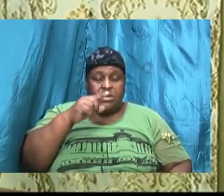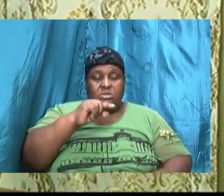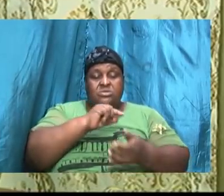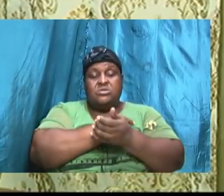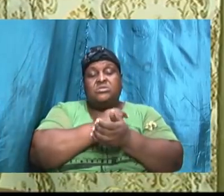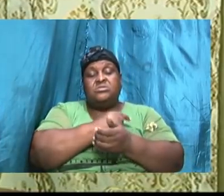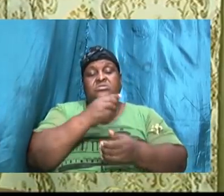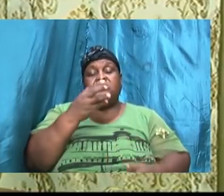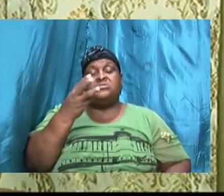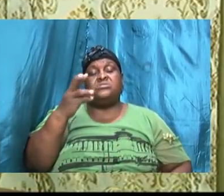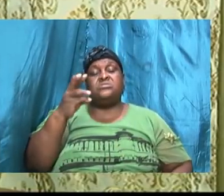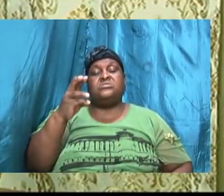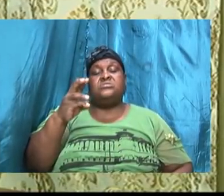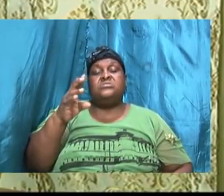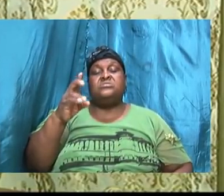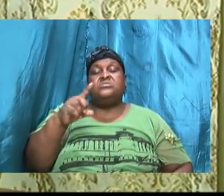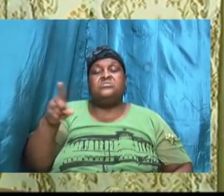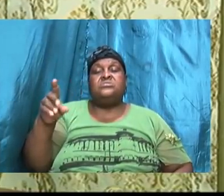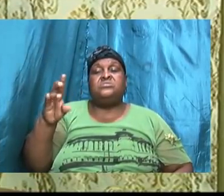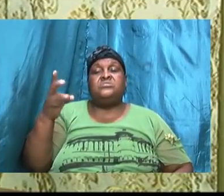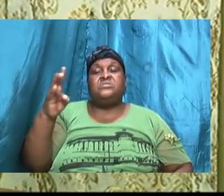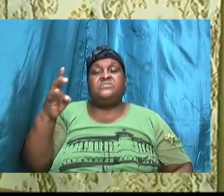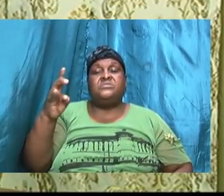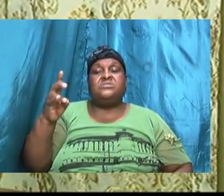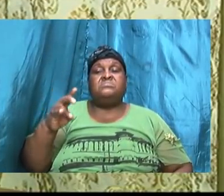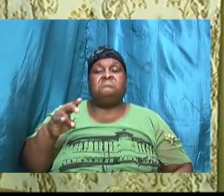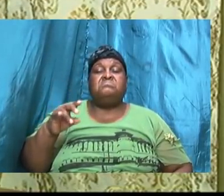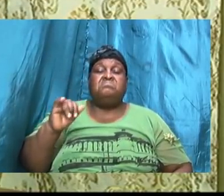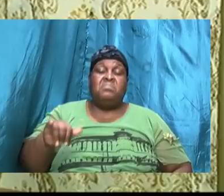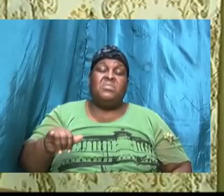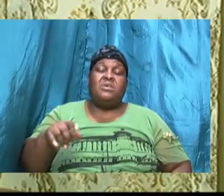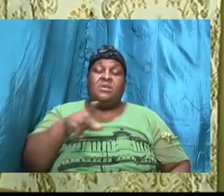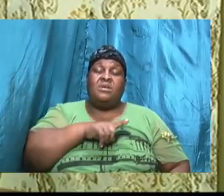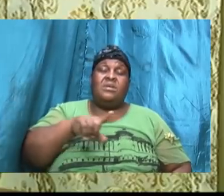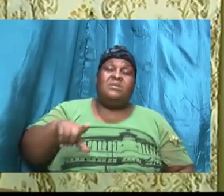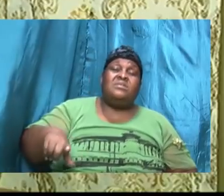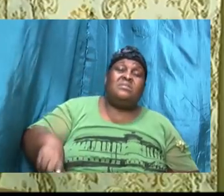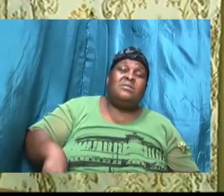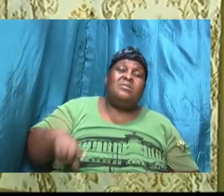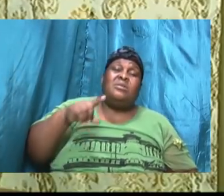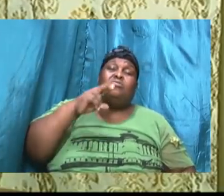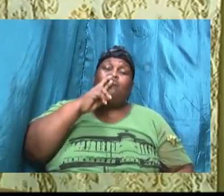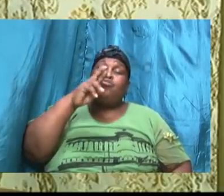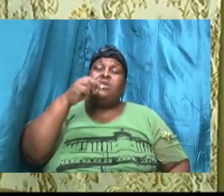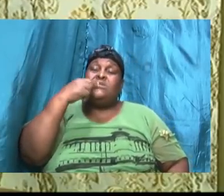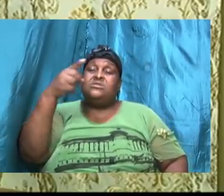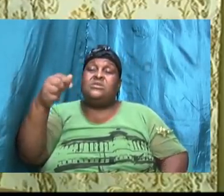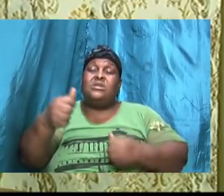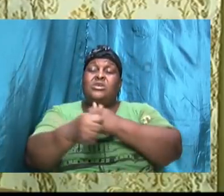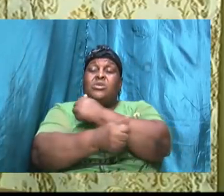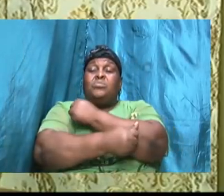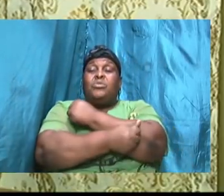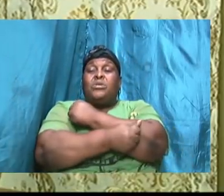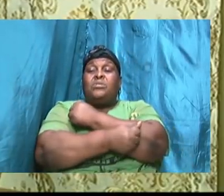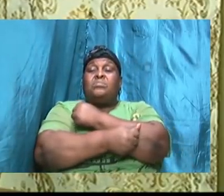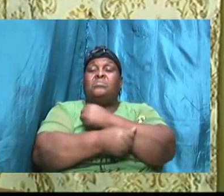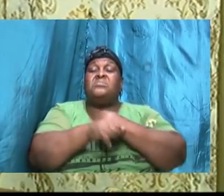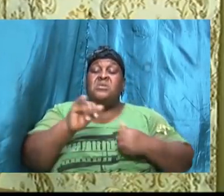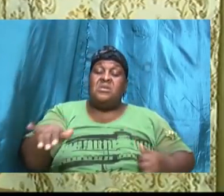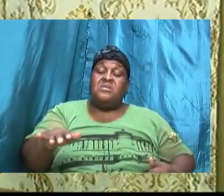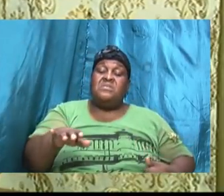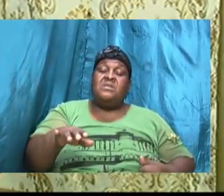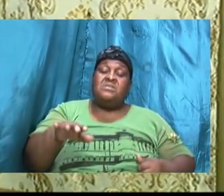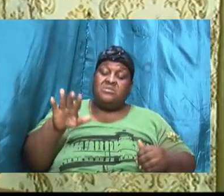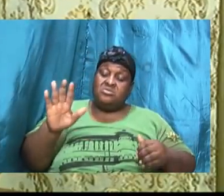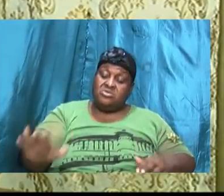was not until Genesis that the Lord really told Abraham that the child would